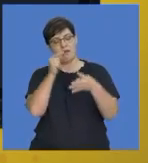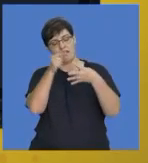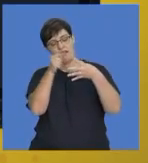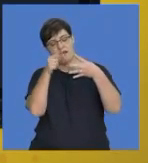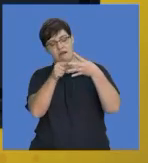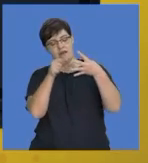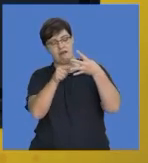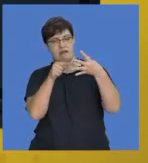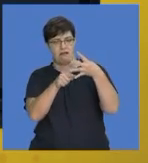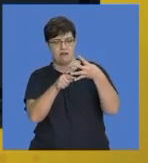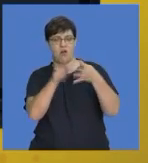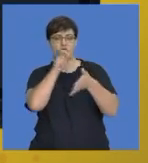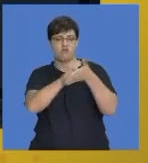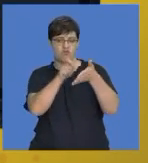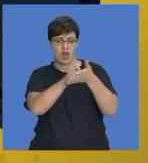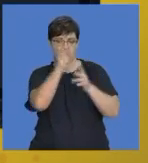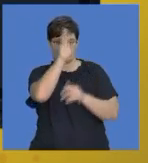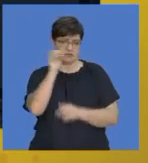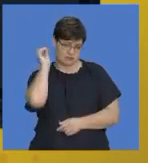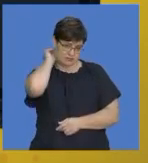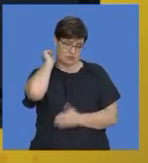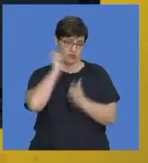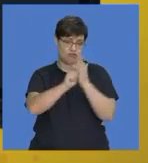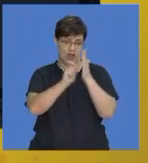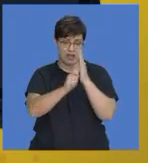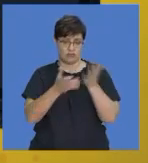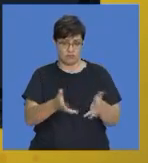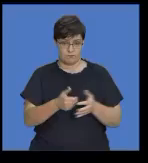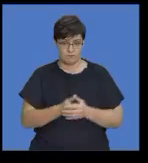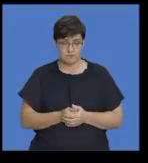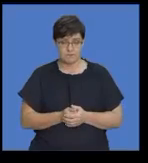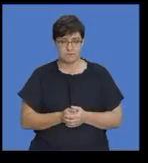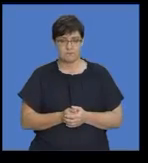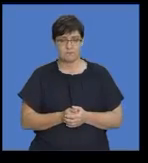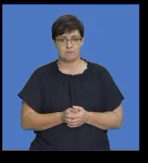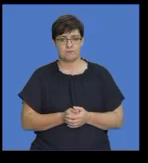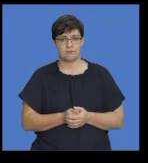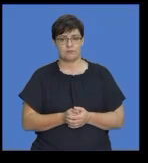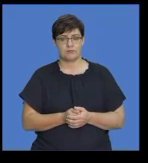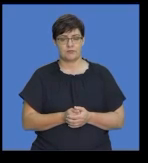that we need to remember when we are writing an obituary. Okay.